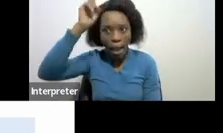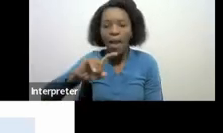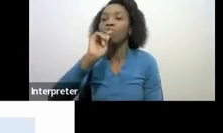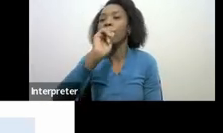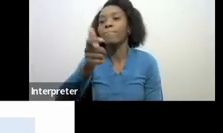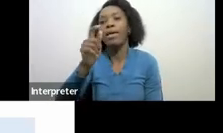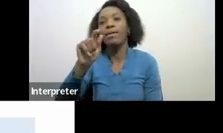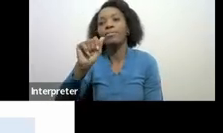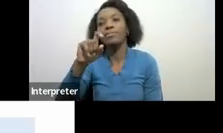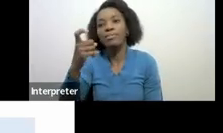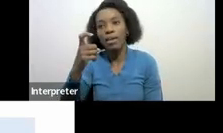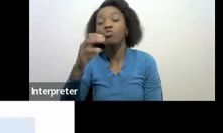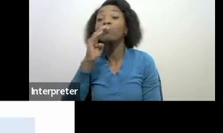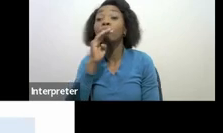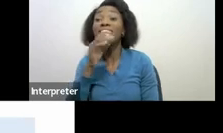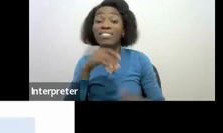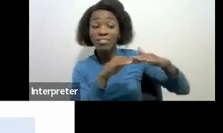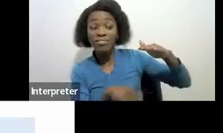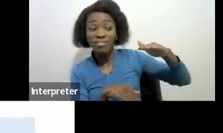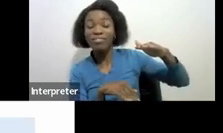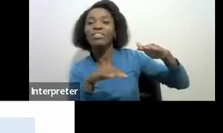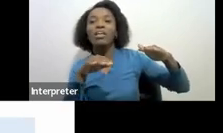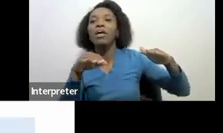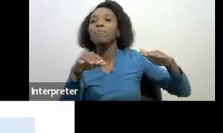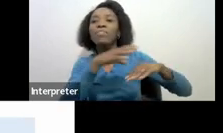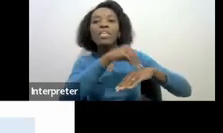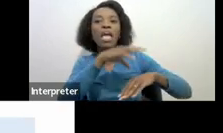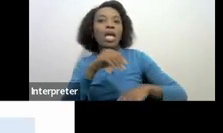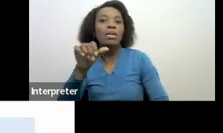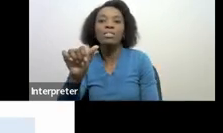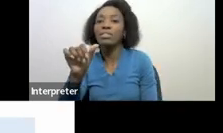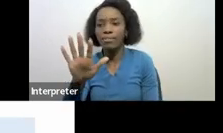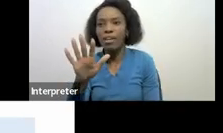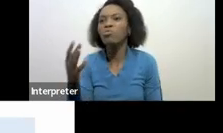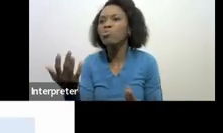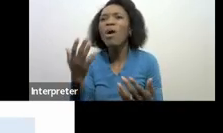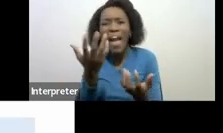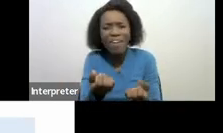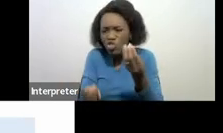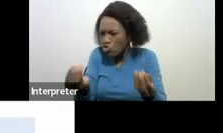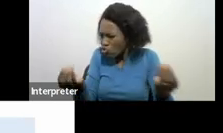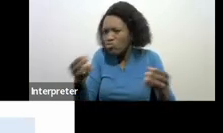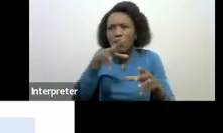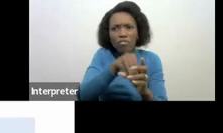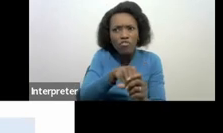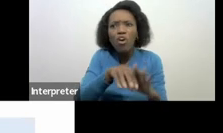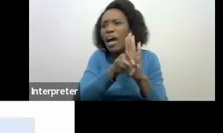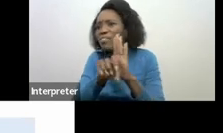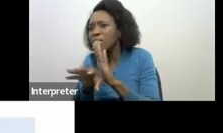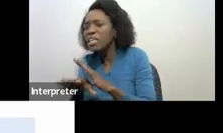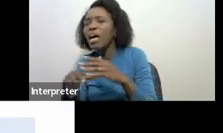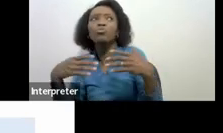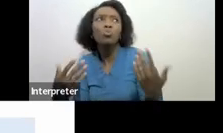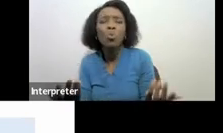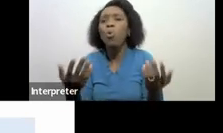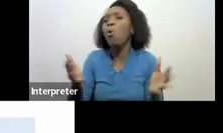the age of 65 years we have kids who are into advertising where they're promoting or advertising certain